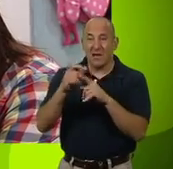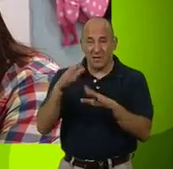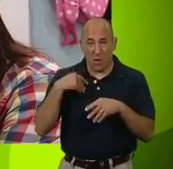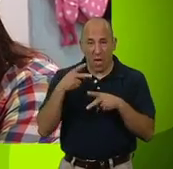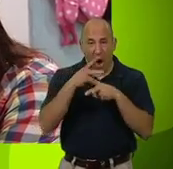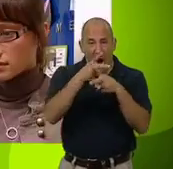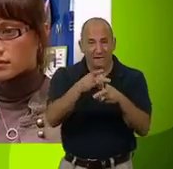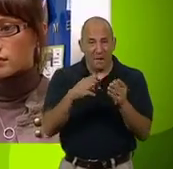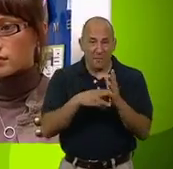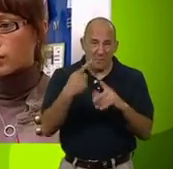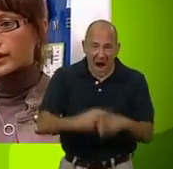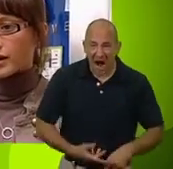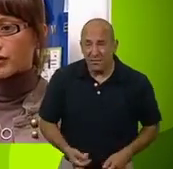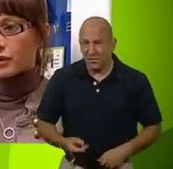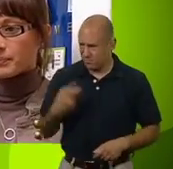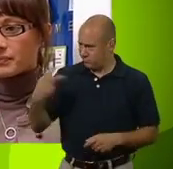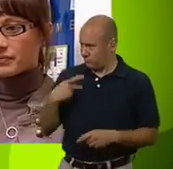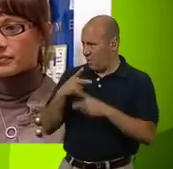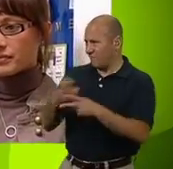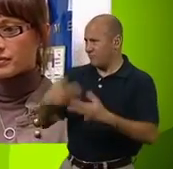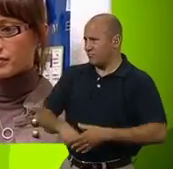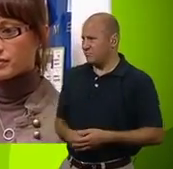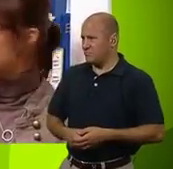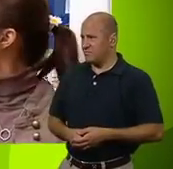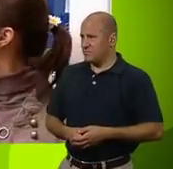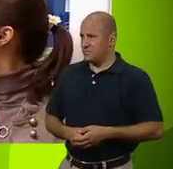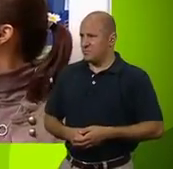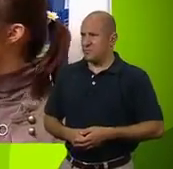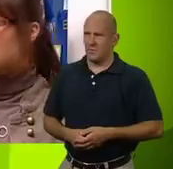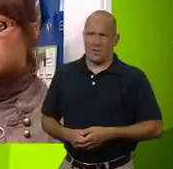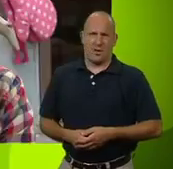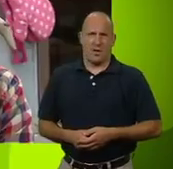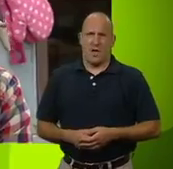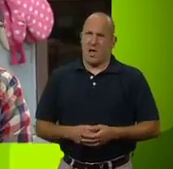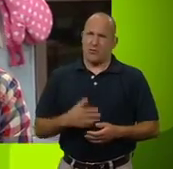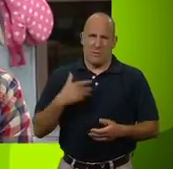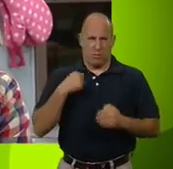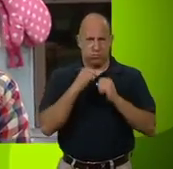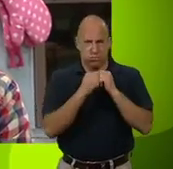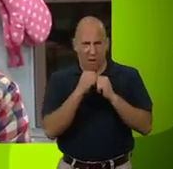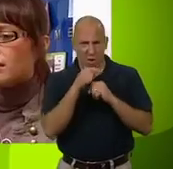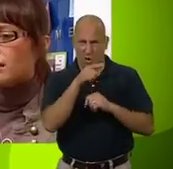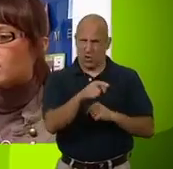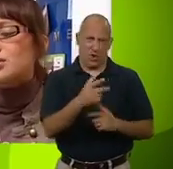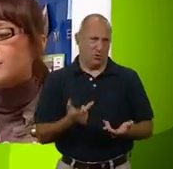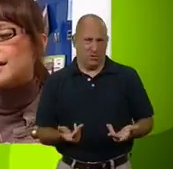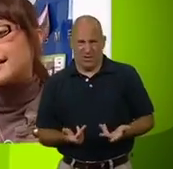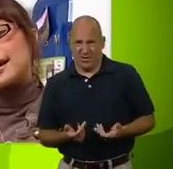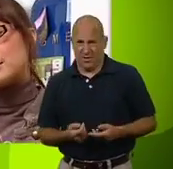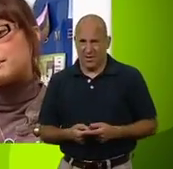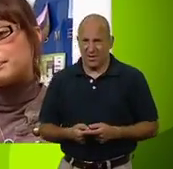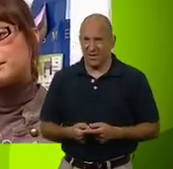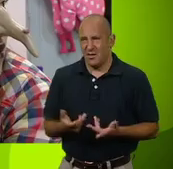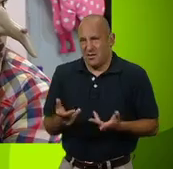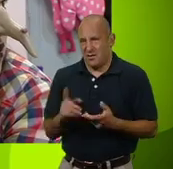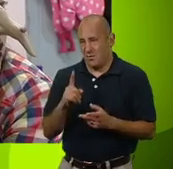after Max again. We can look after him. I wouldn't inflict Max on my worst enemy, let alone you two. What's the worst that